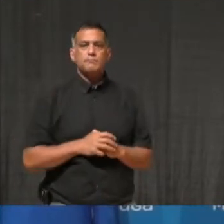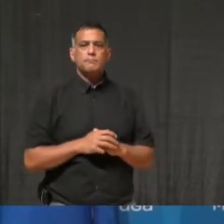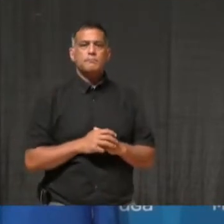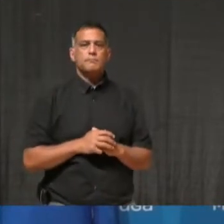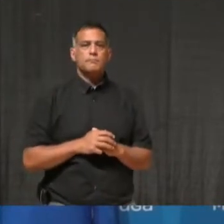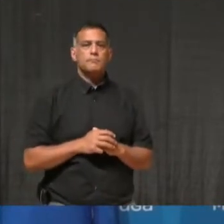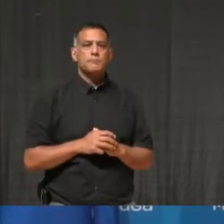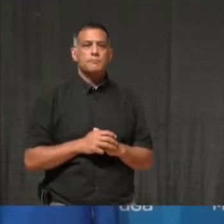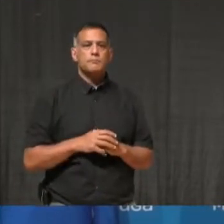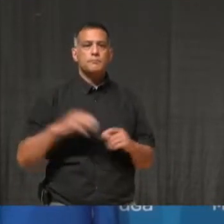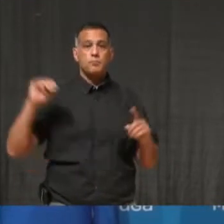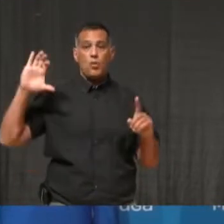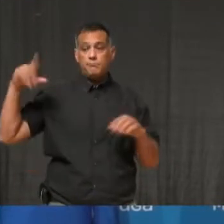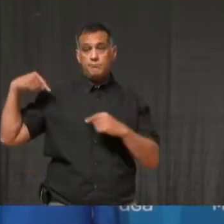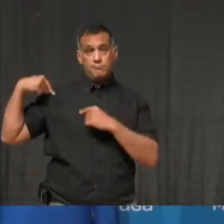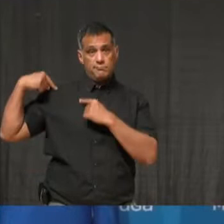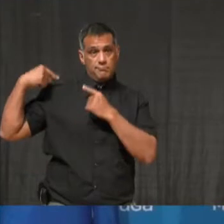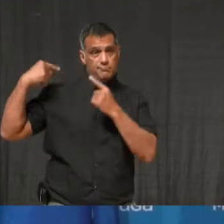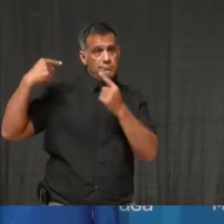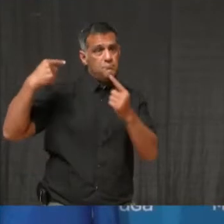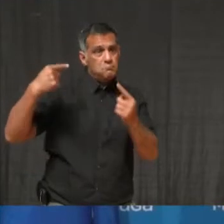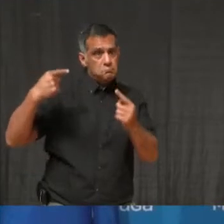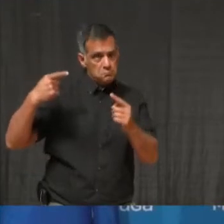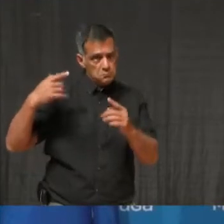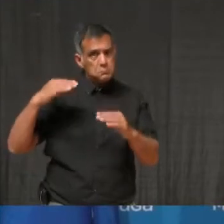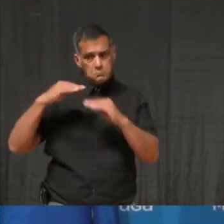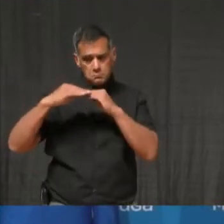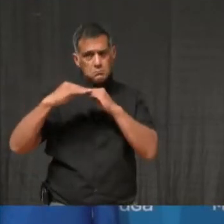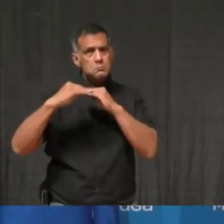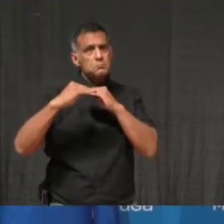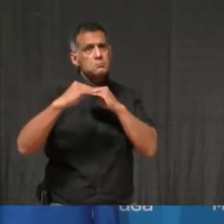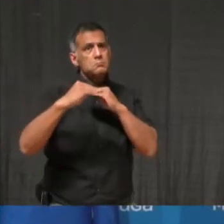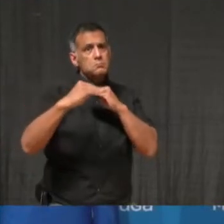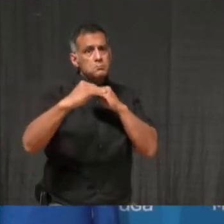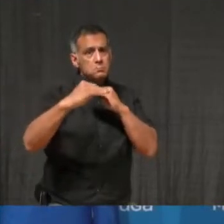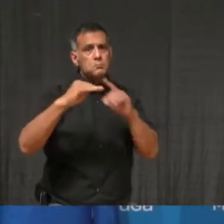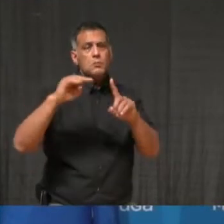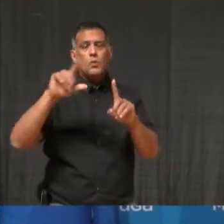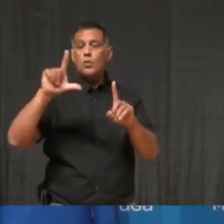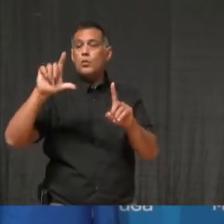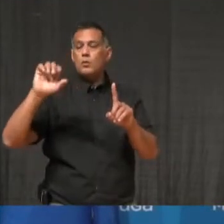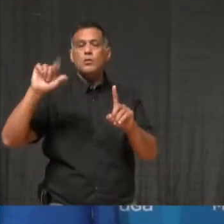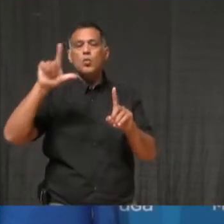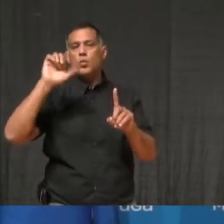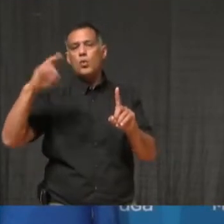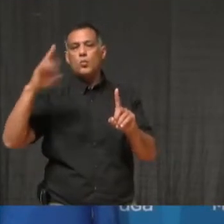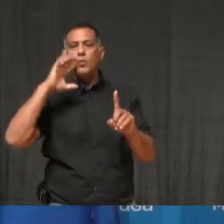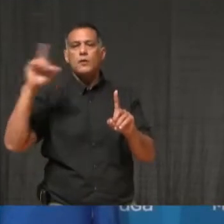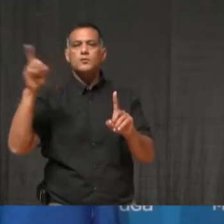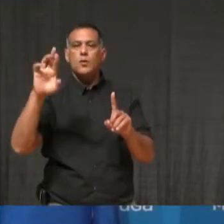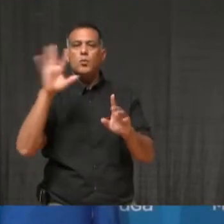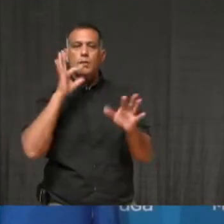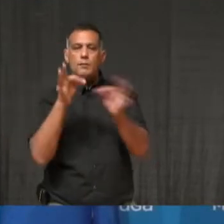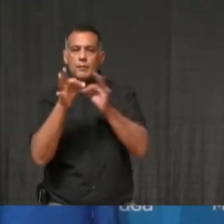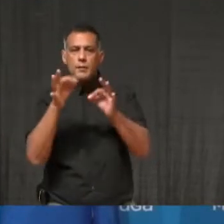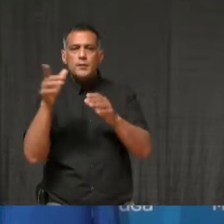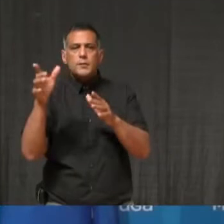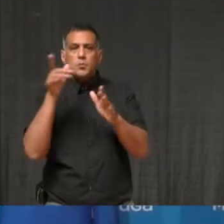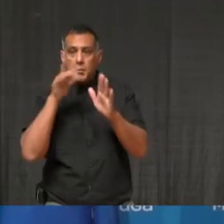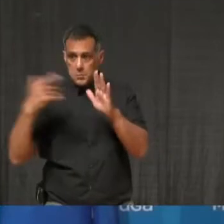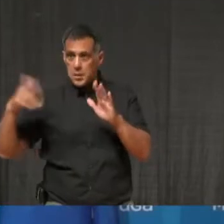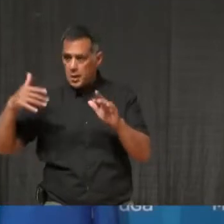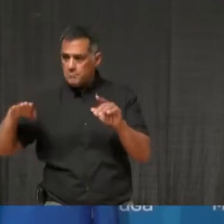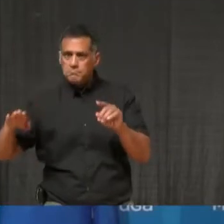March. Dr. Lowe told me he believes that this upswing is a result of small and large